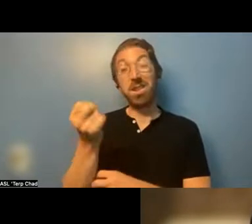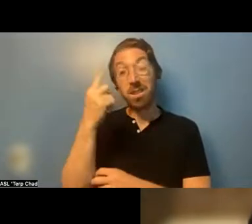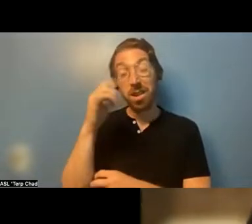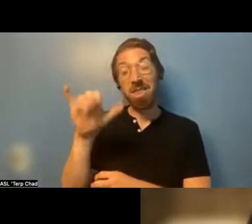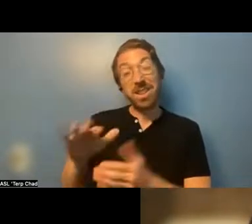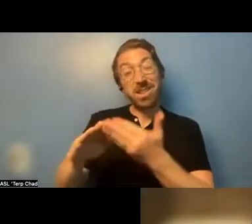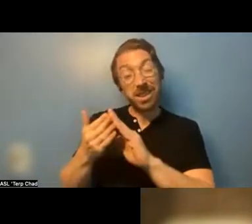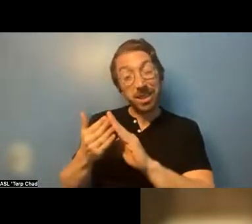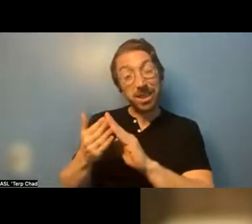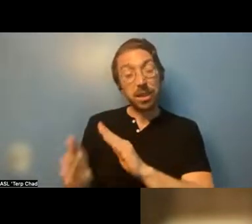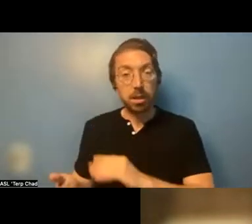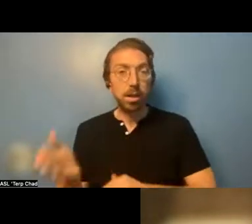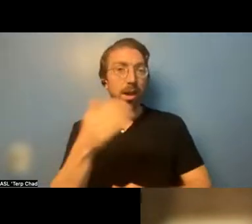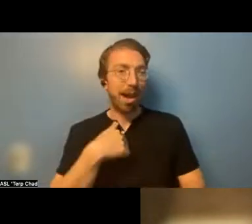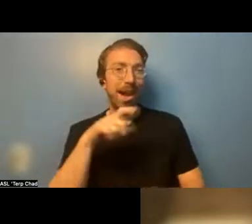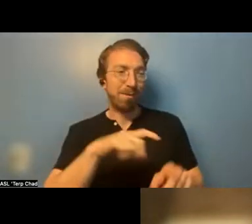housing.